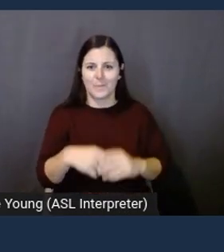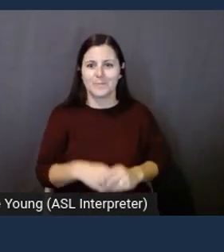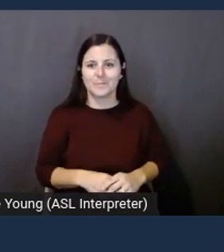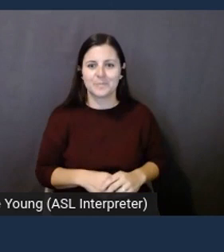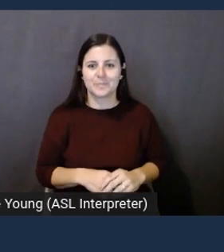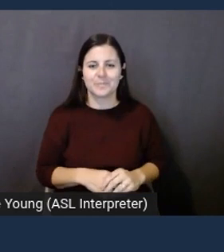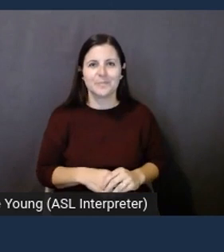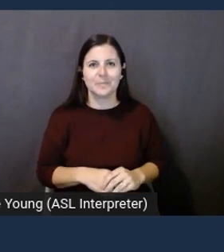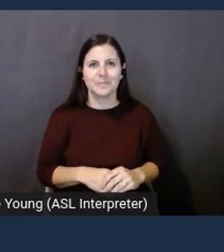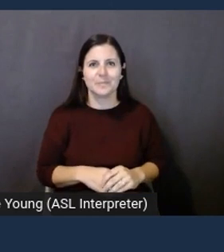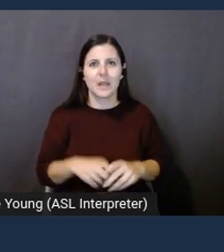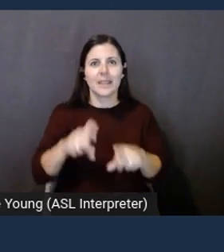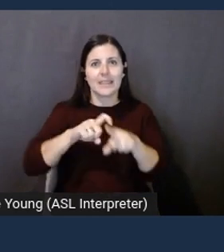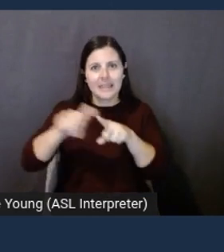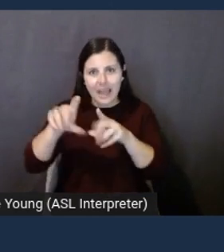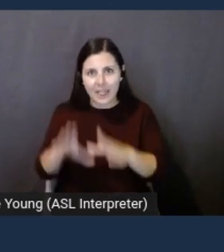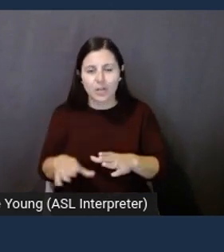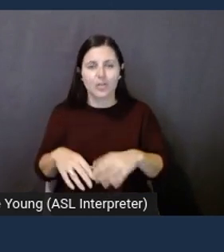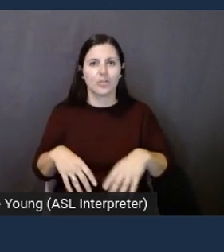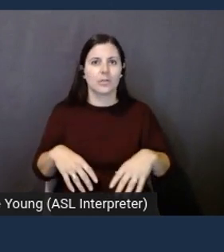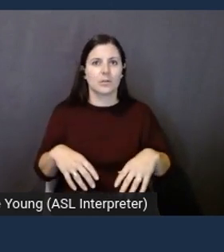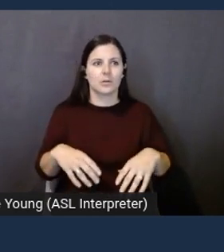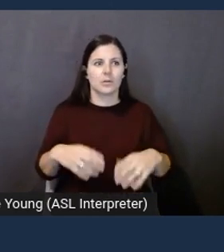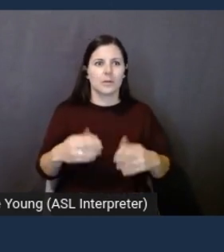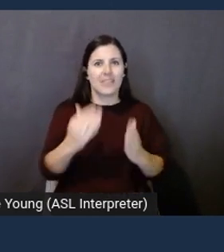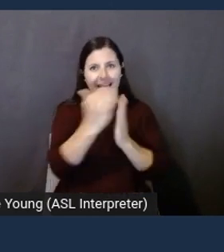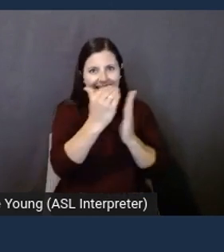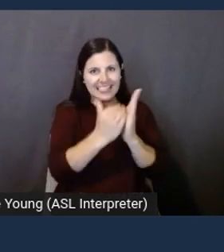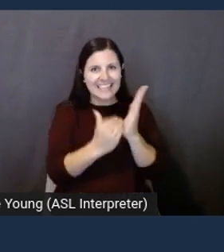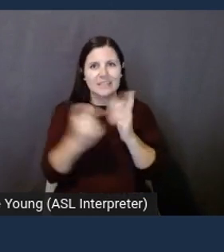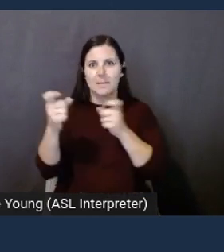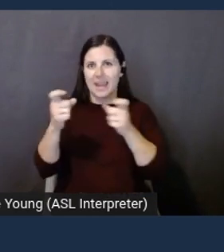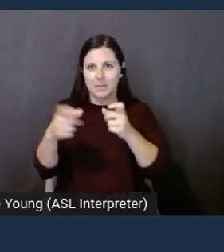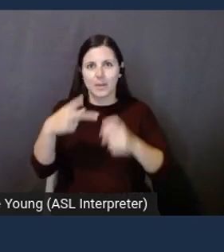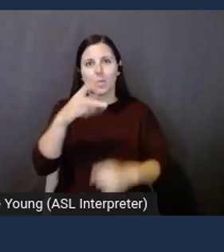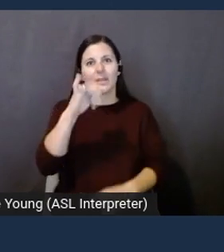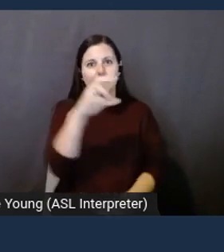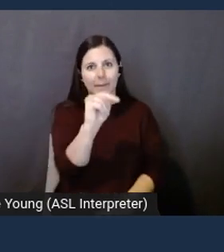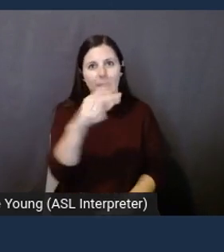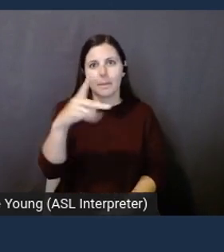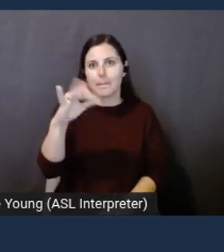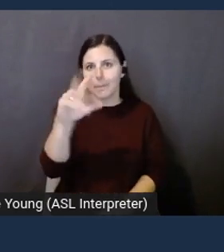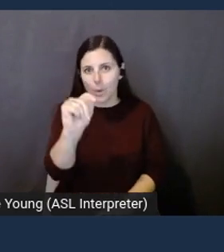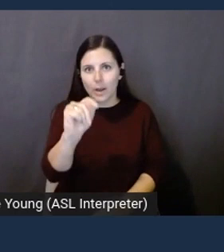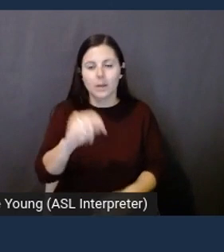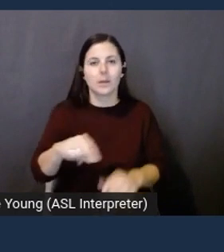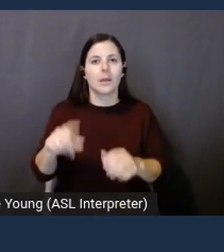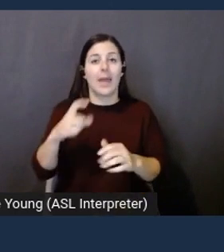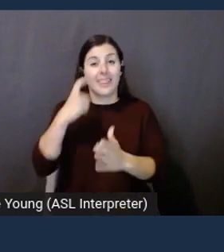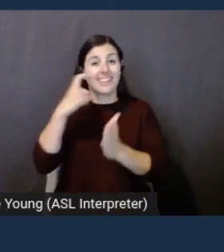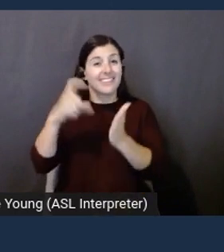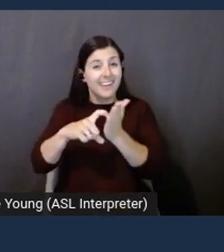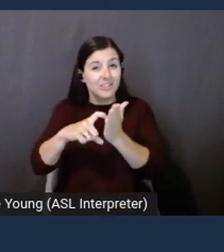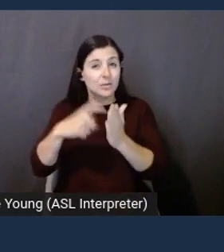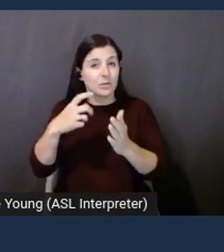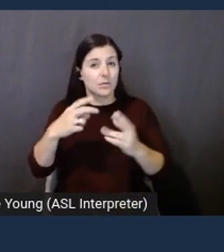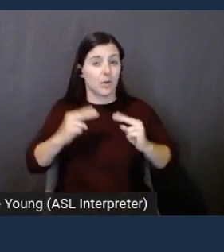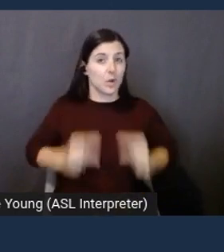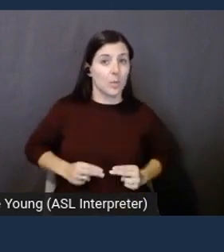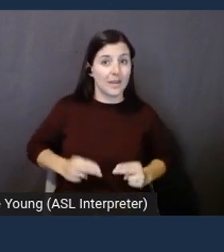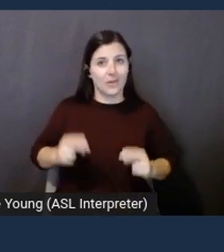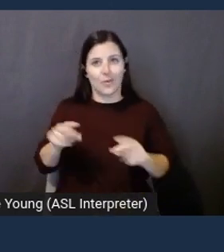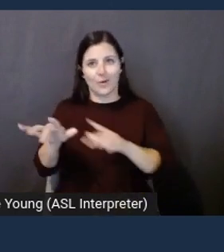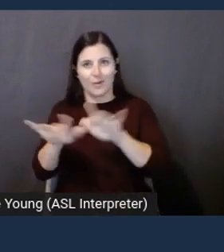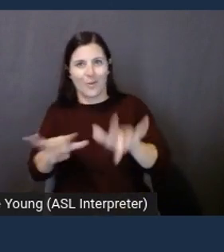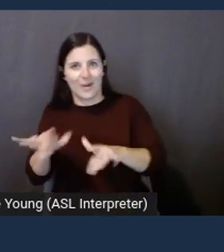the dialer, integrated list management using Amazon Pinpoint, and answering machine detection. We learned